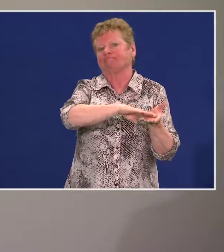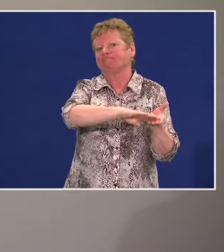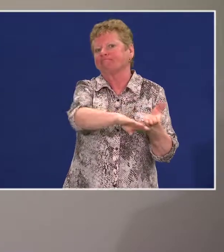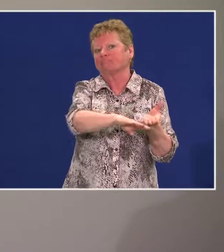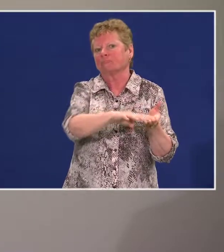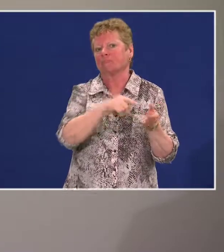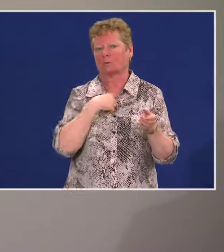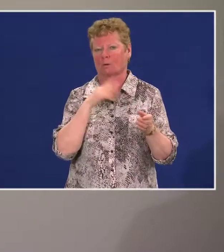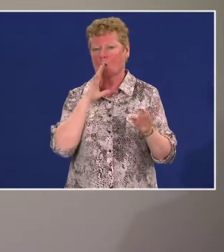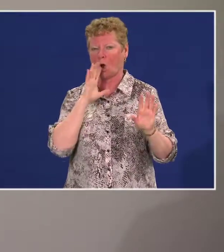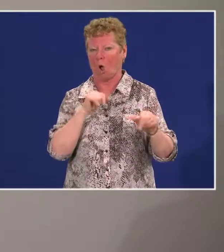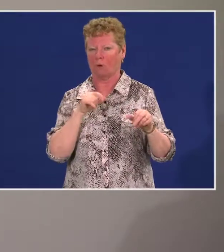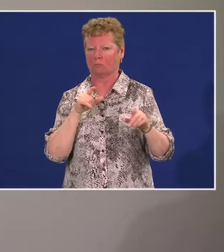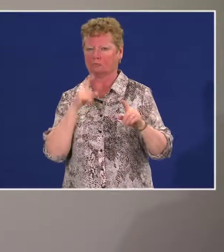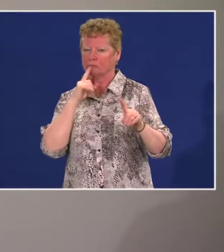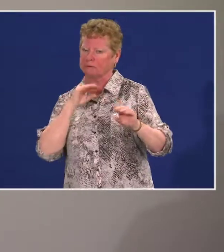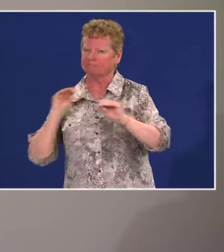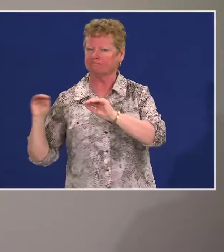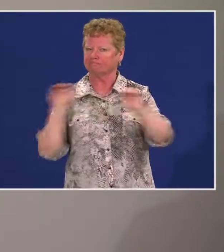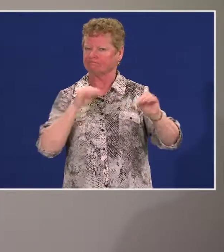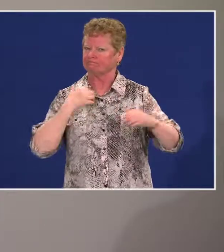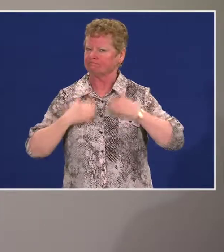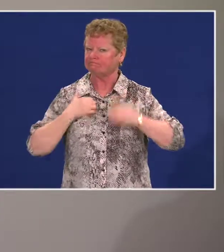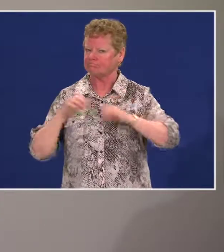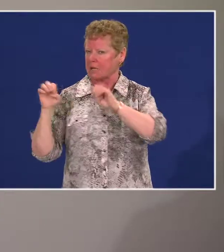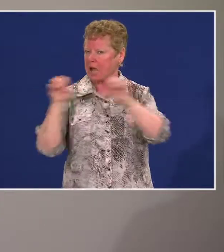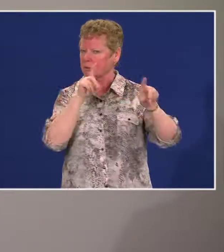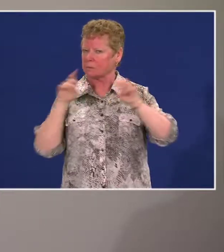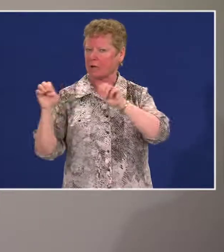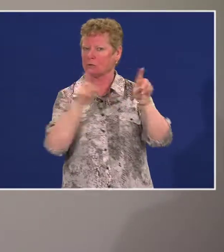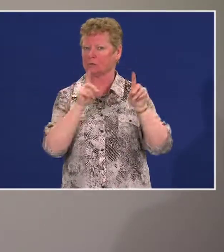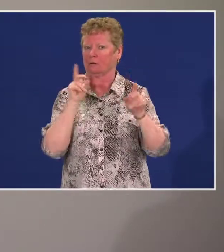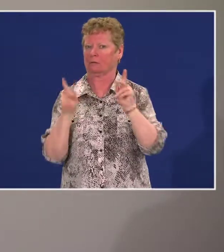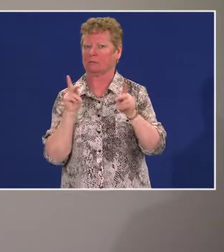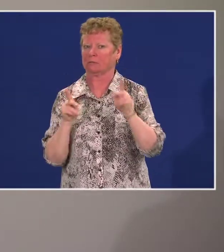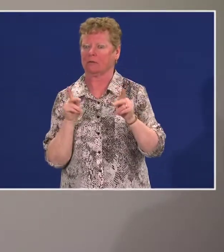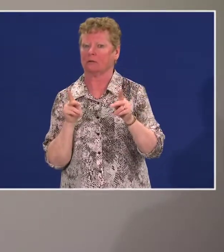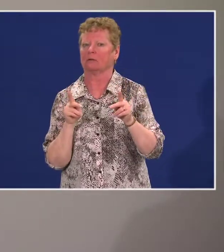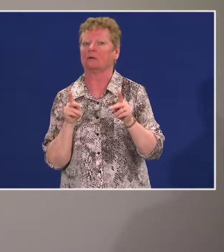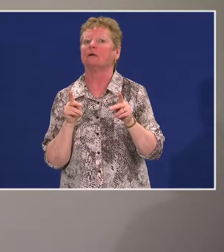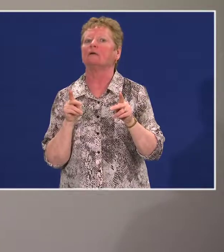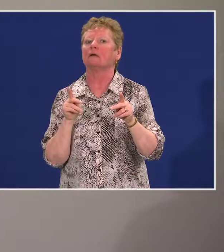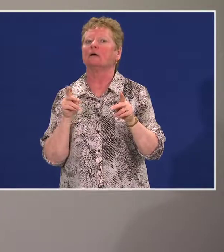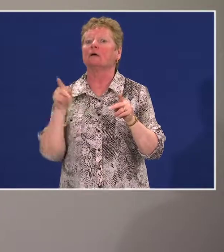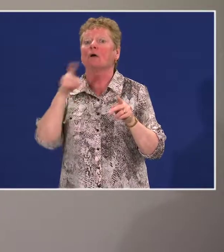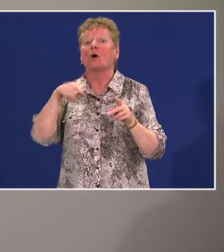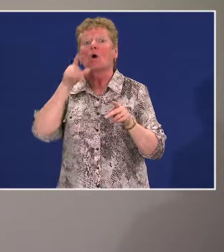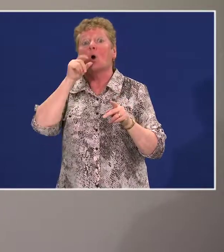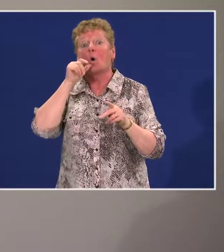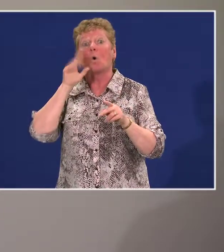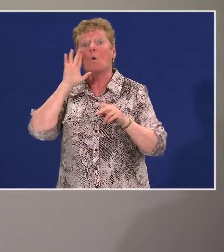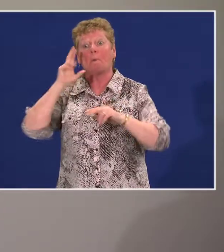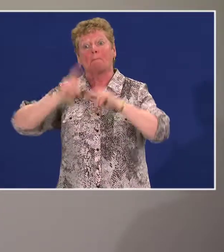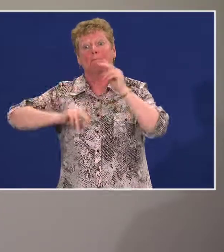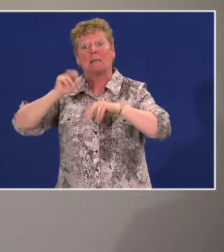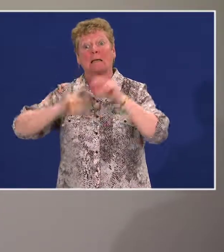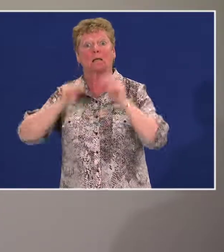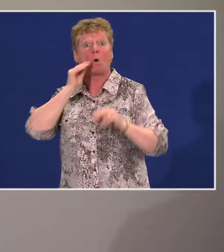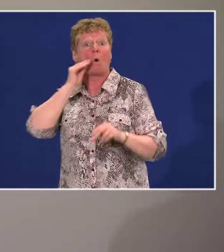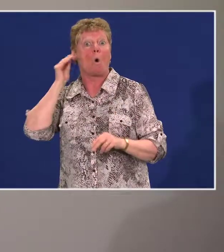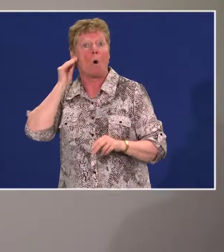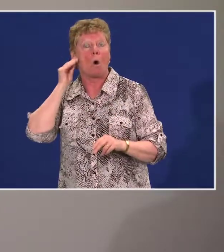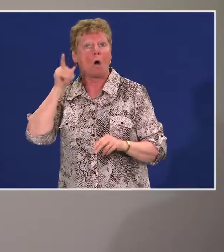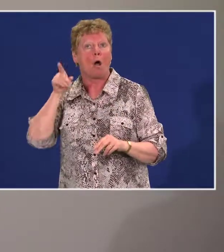a very robust education and awareness campaign that will make homeowners understand the